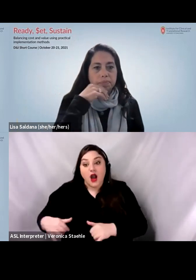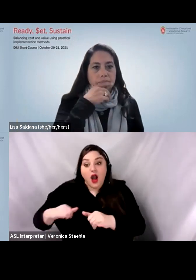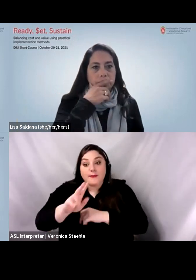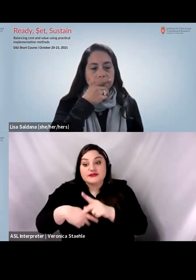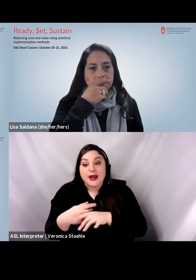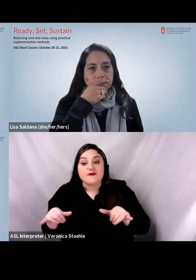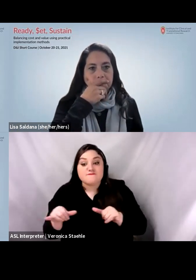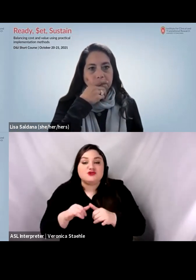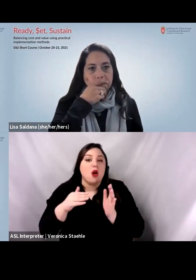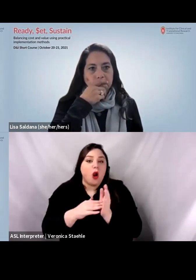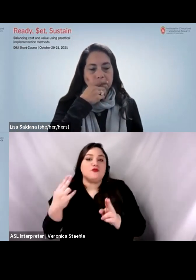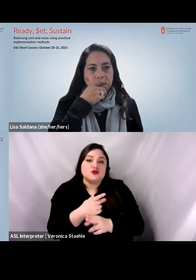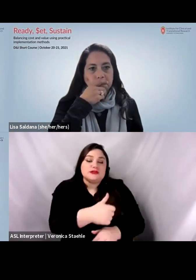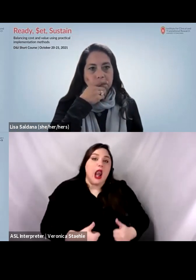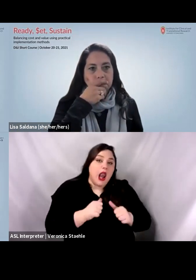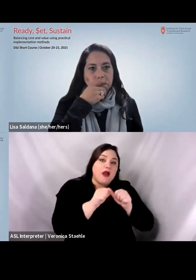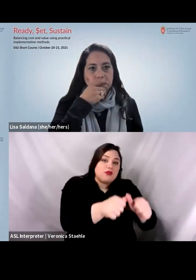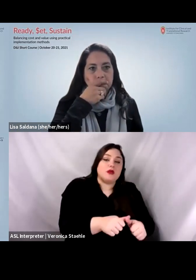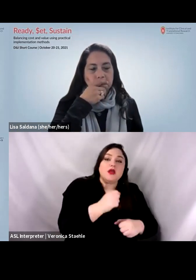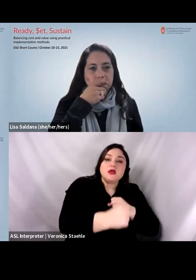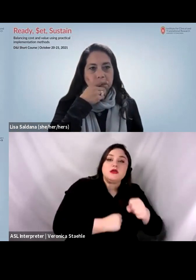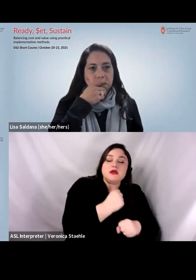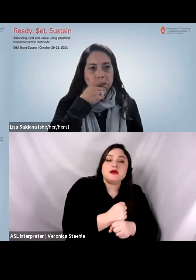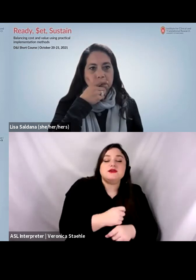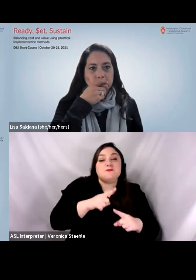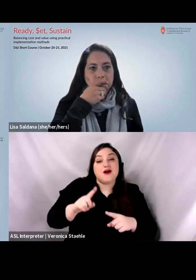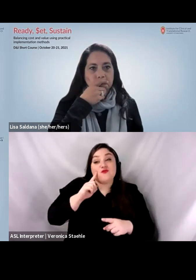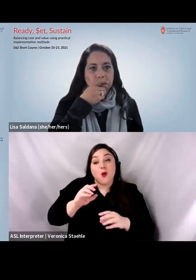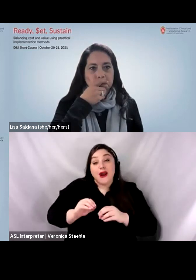but implementation research, you know, it a little bit is.